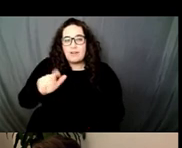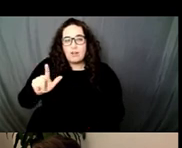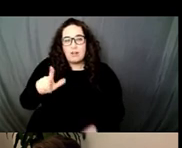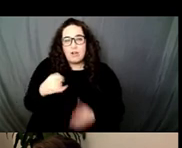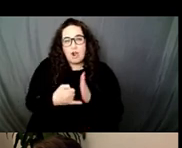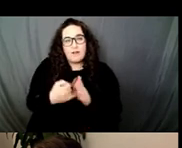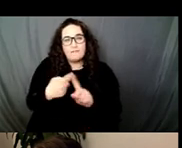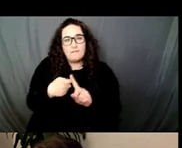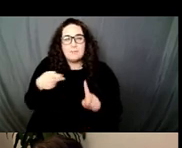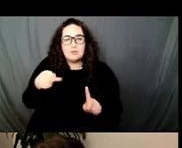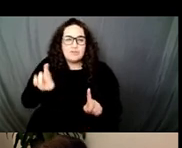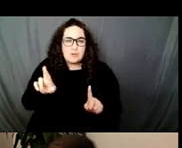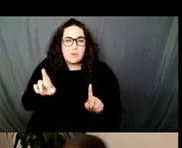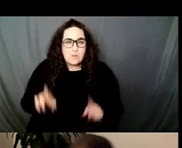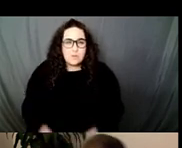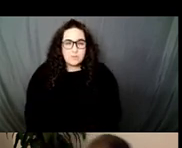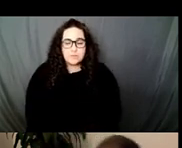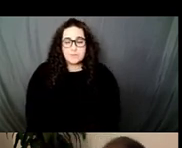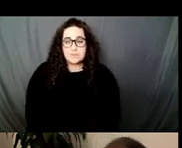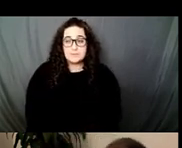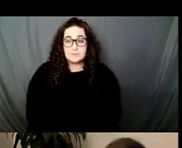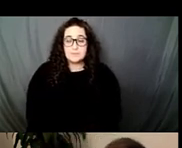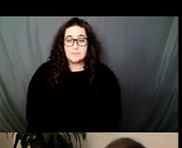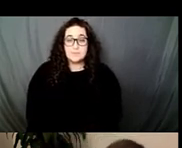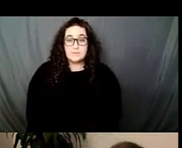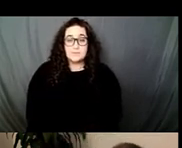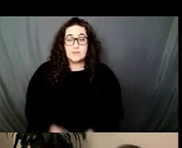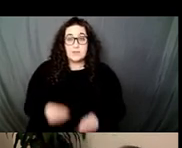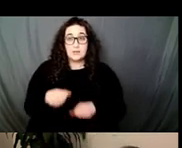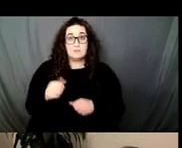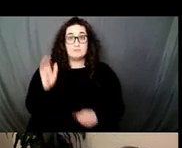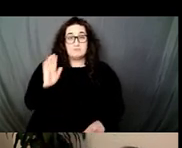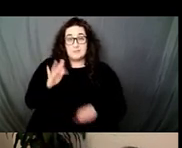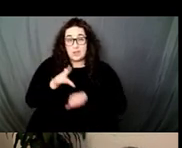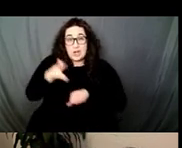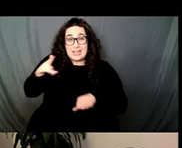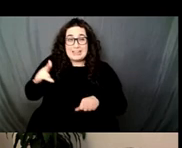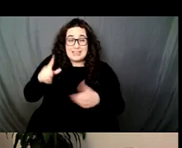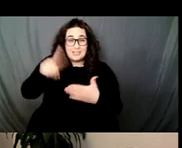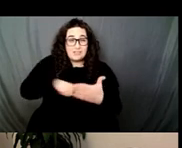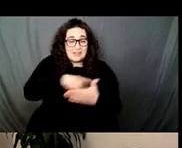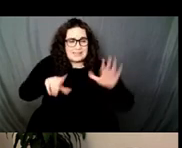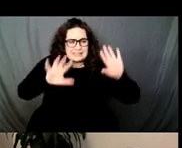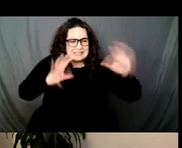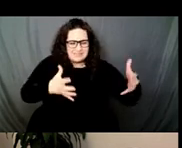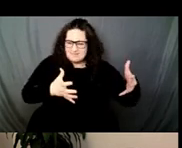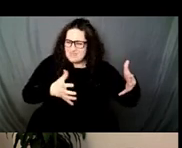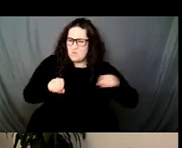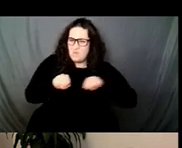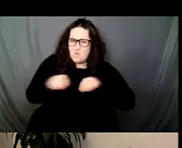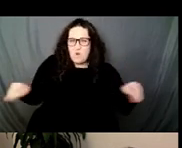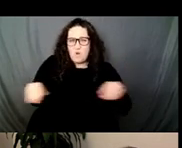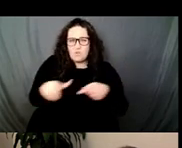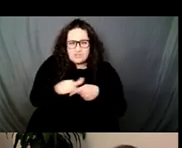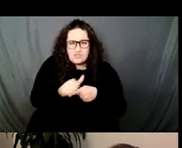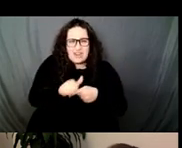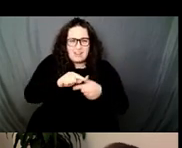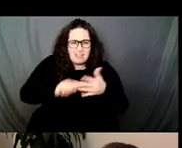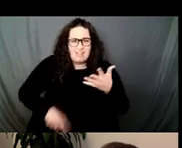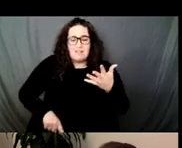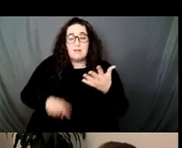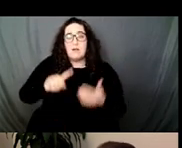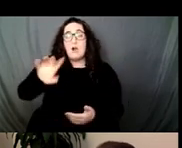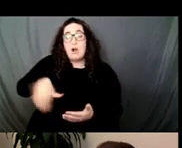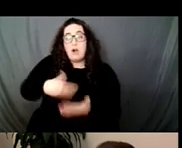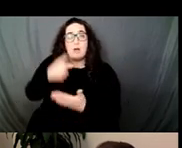When this early critical consensus established questions of race and ethnicity, if at all, they would usually point to the fact that the